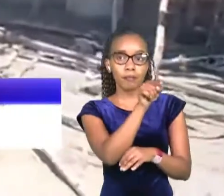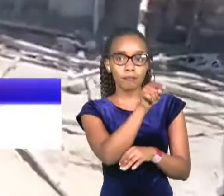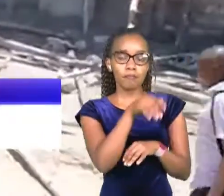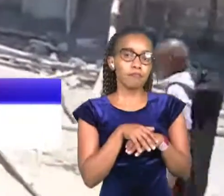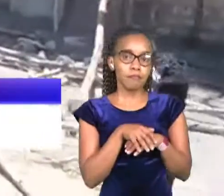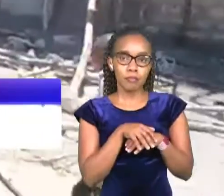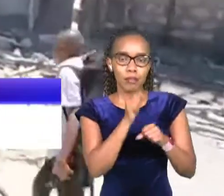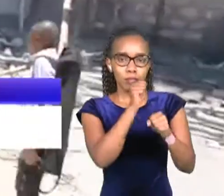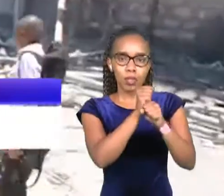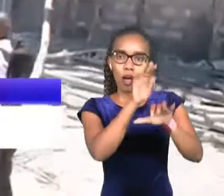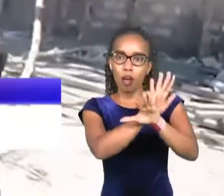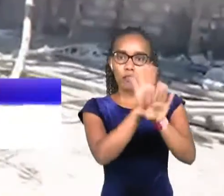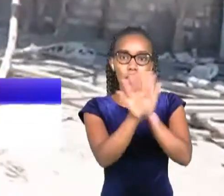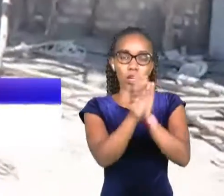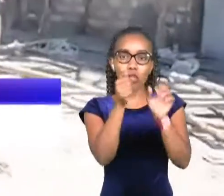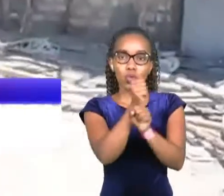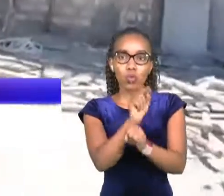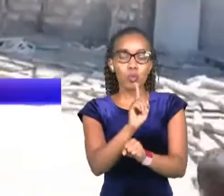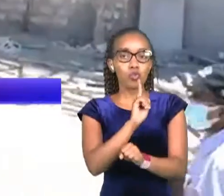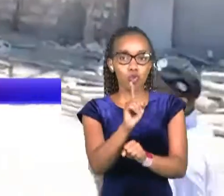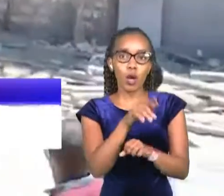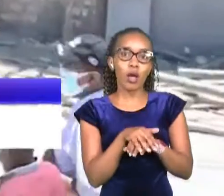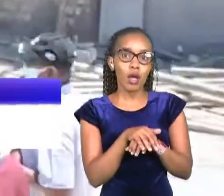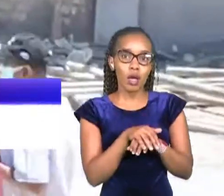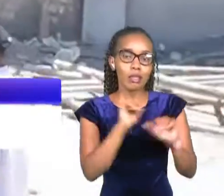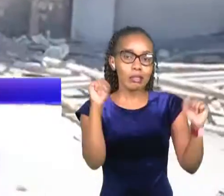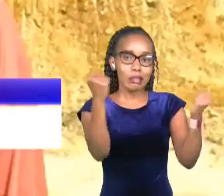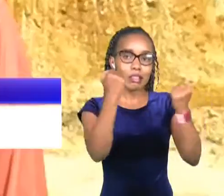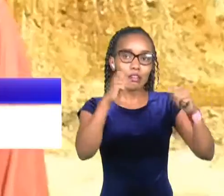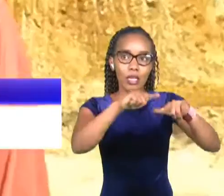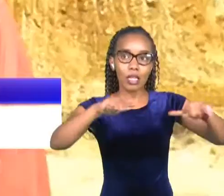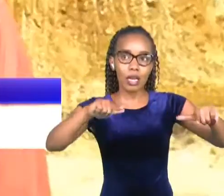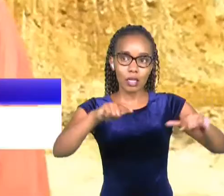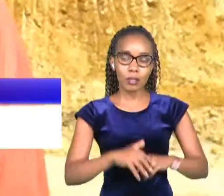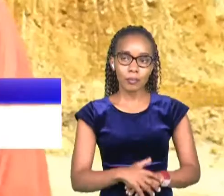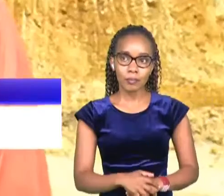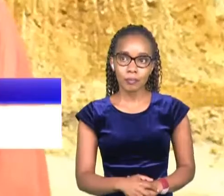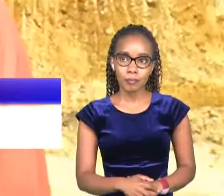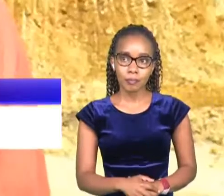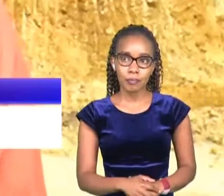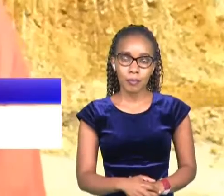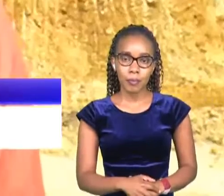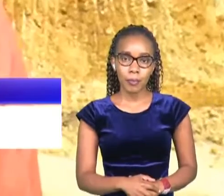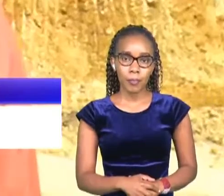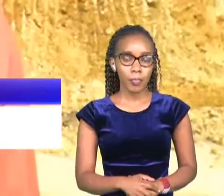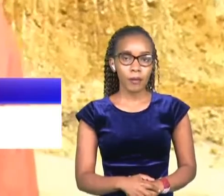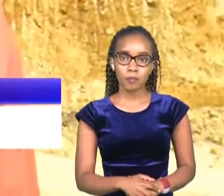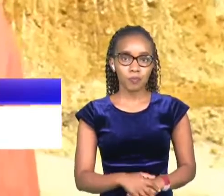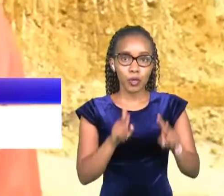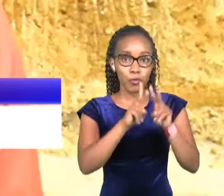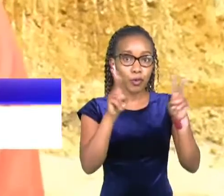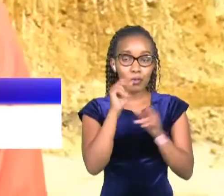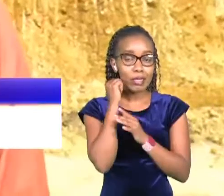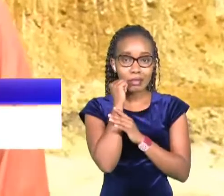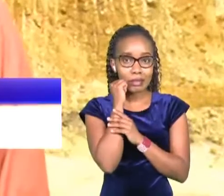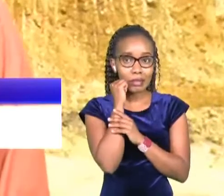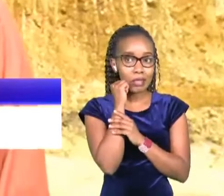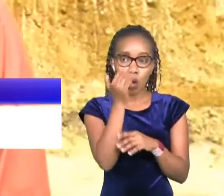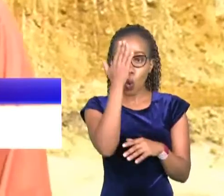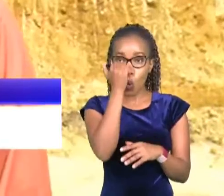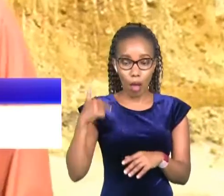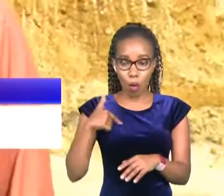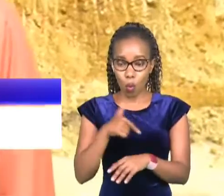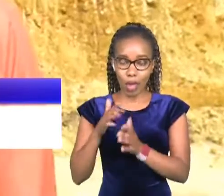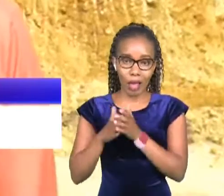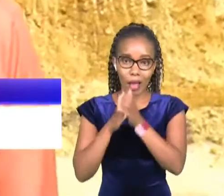precautionary measures to ensure they safeguarded the wetlands it's unfortunate that after being guided properly